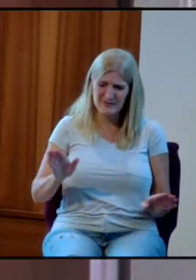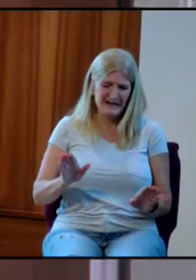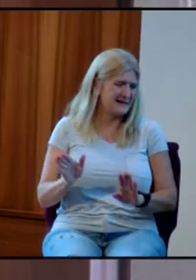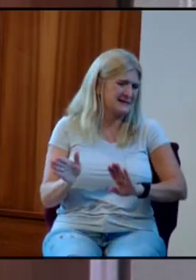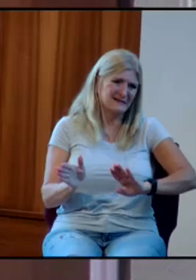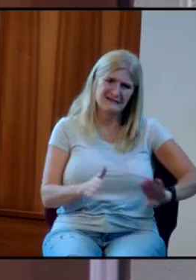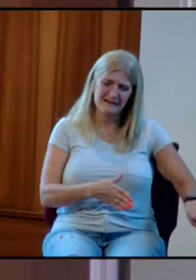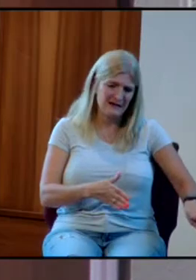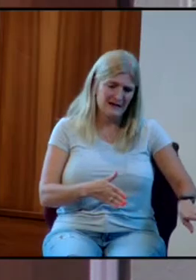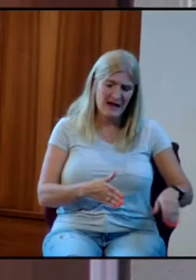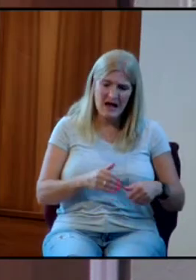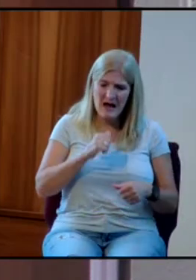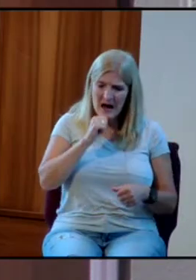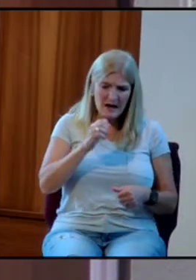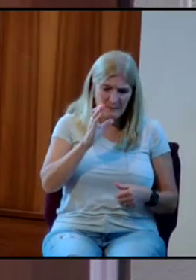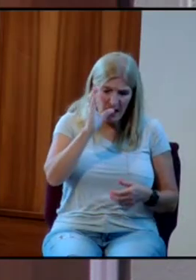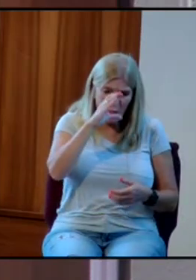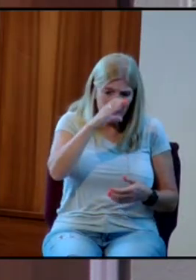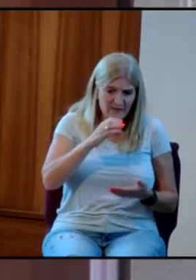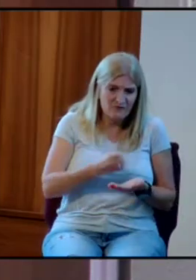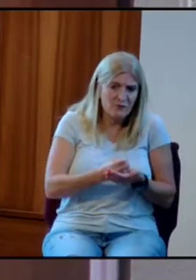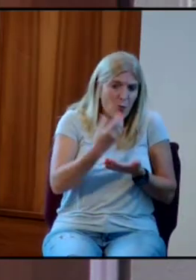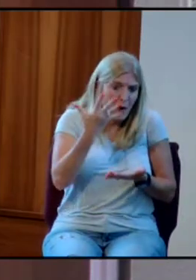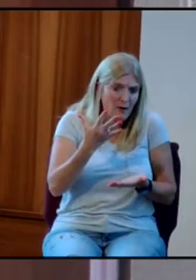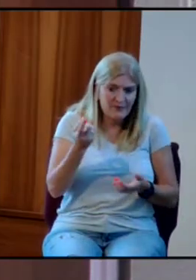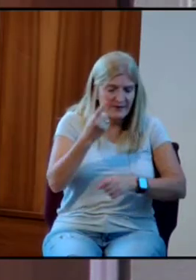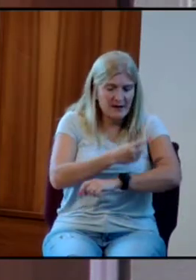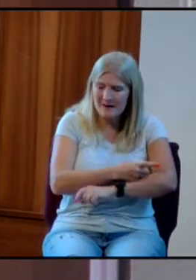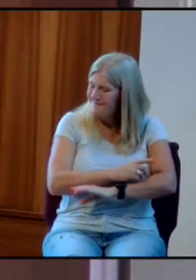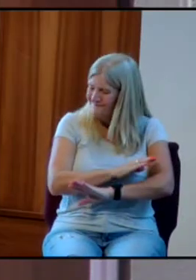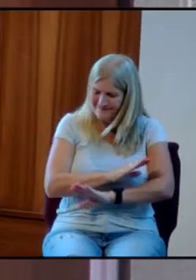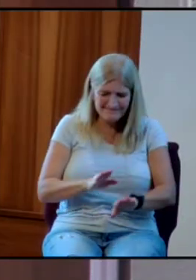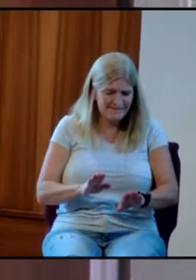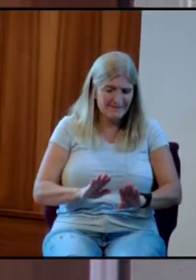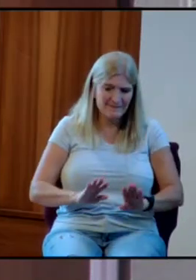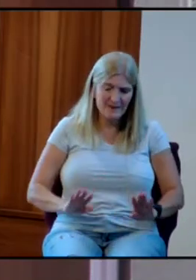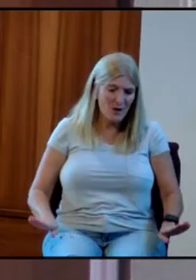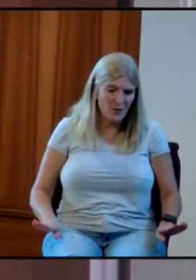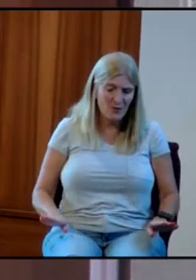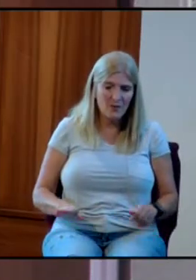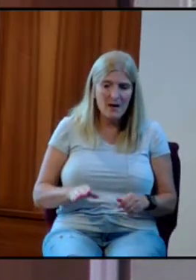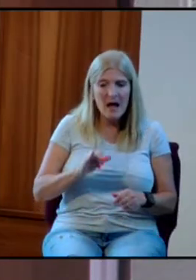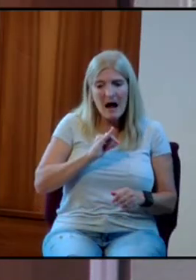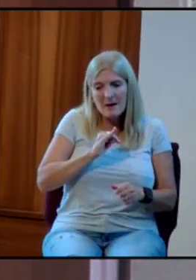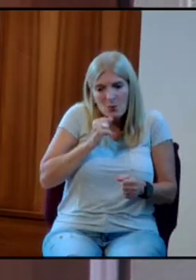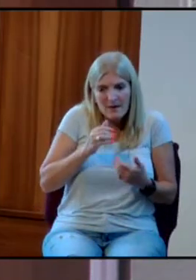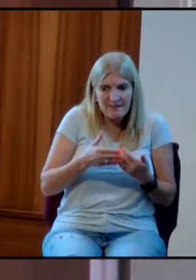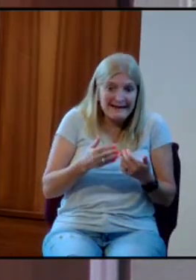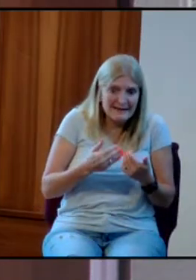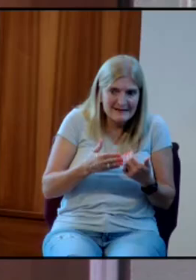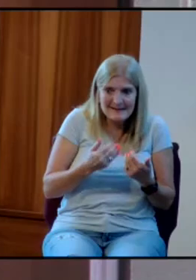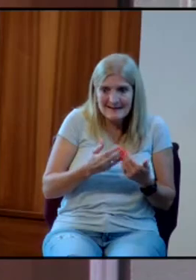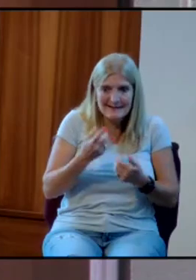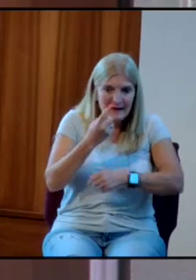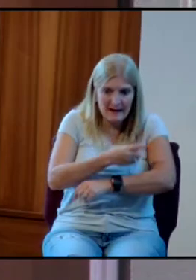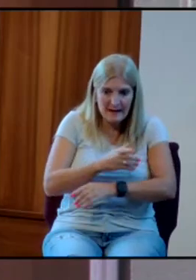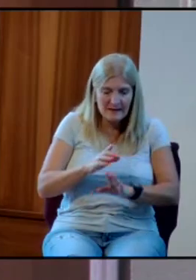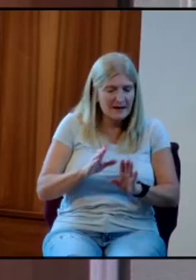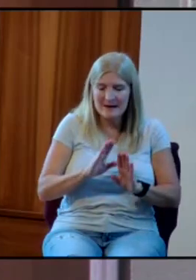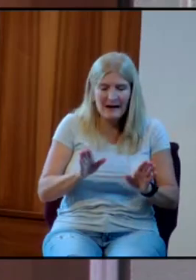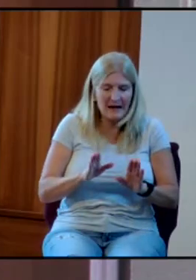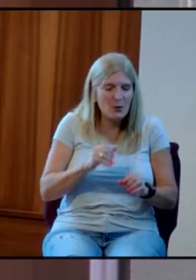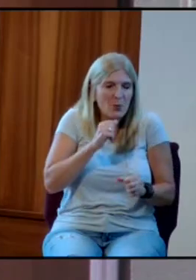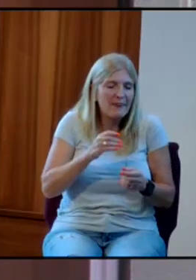just wealth today. I'm not pursuing the easiest pathway. These things we talked about last week.